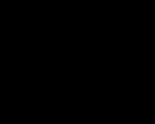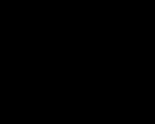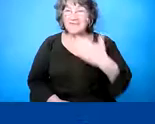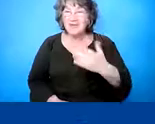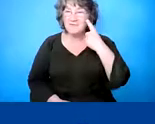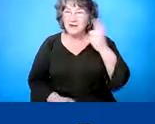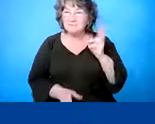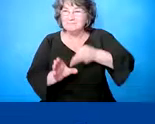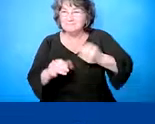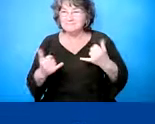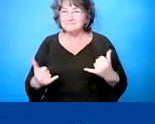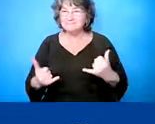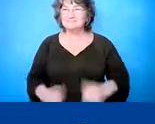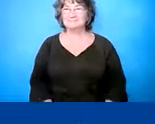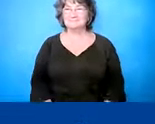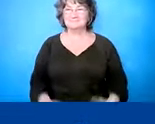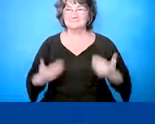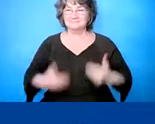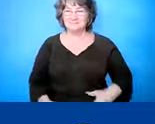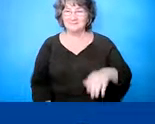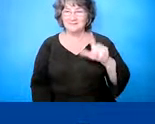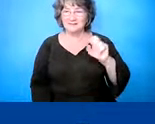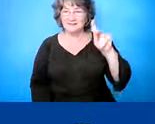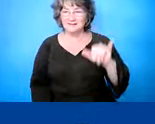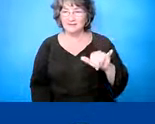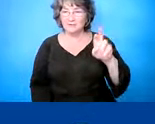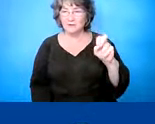today. I am Lendi Ruano and I am with Easter.